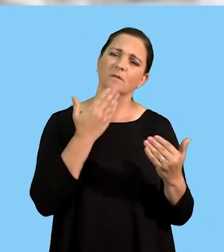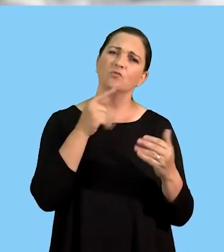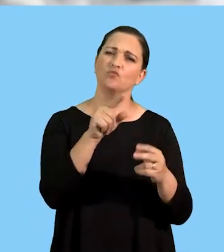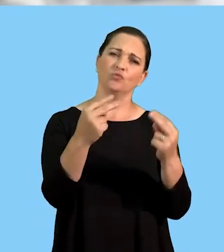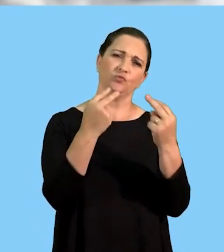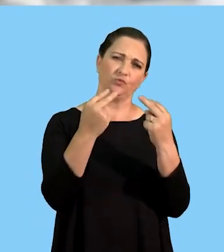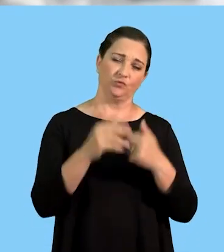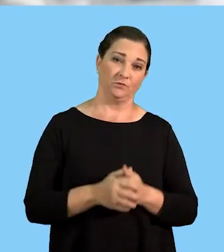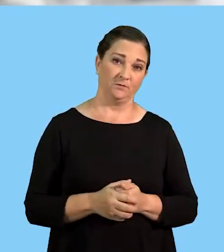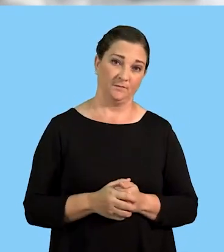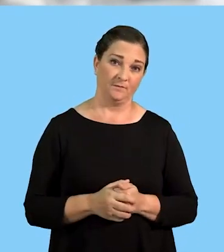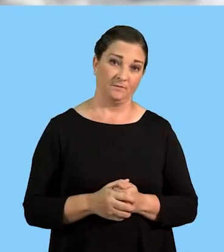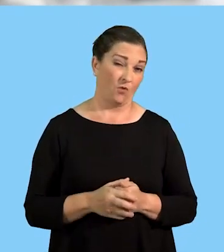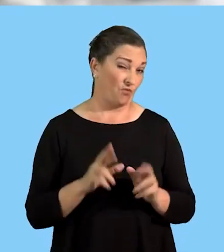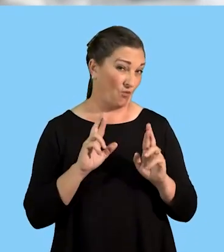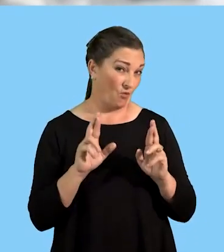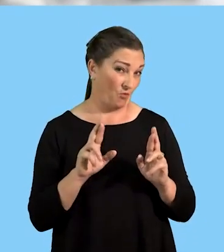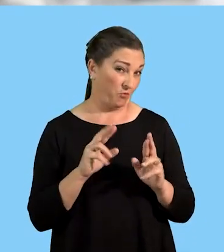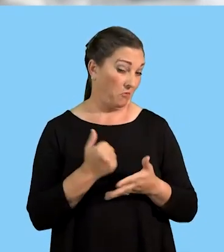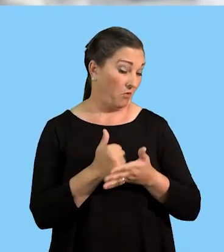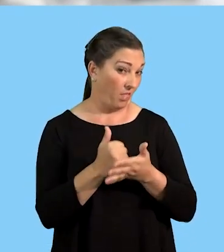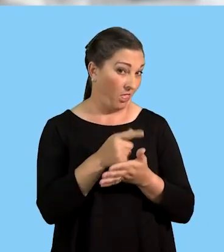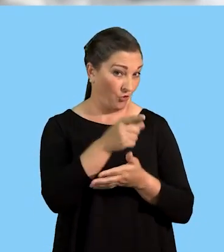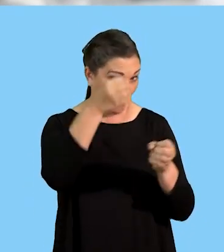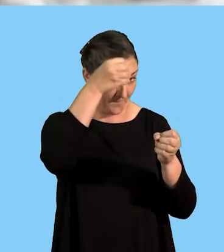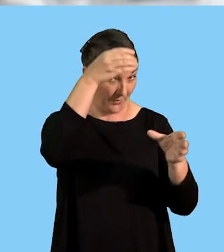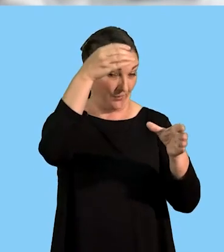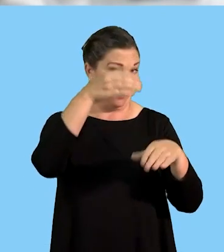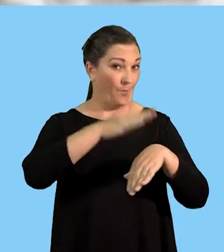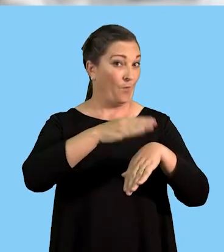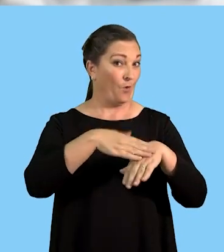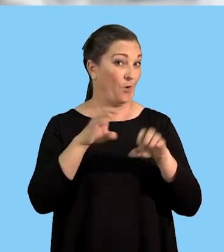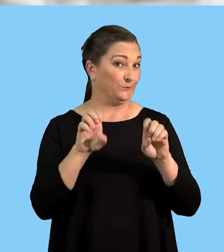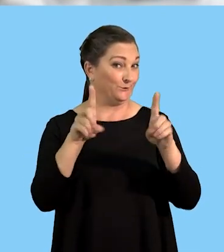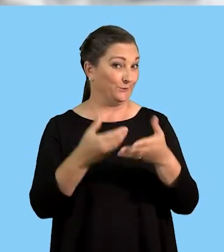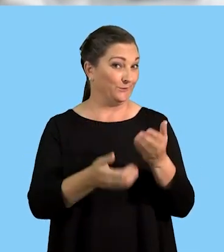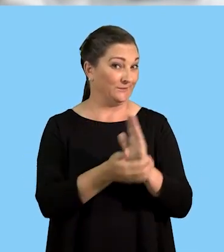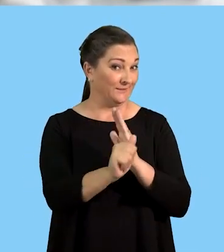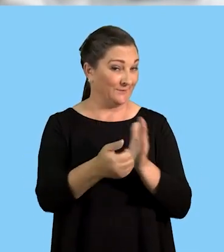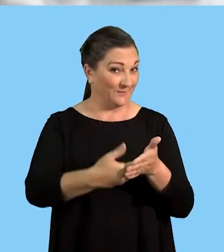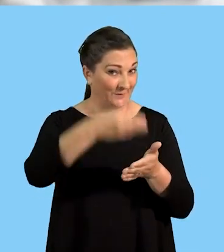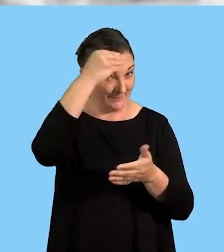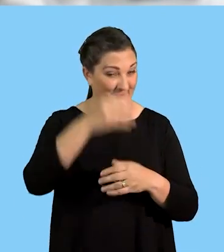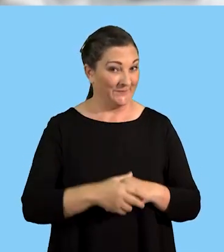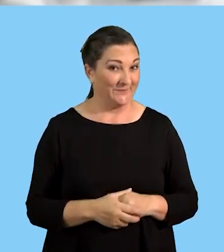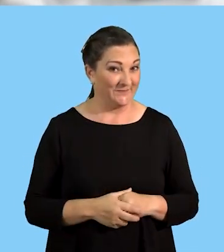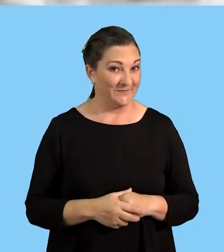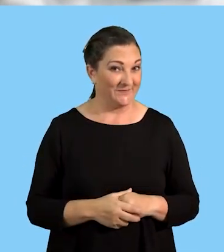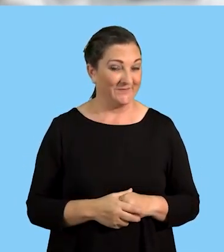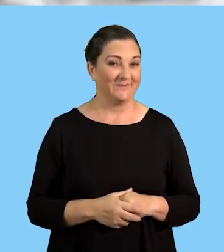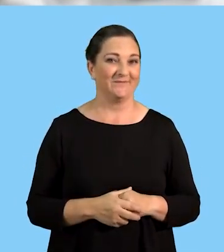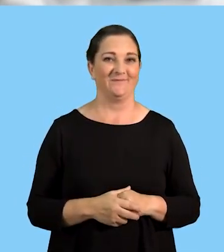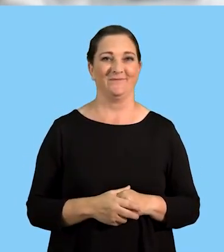you for watching. Hoping we contributed to your educational skills and